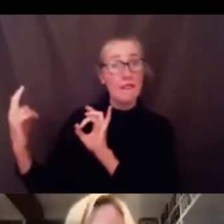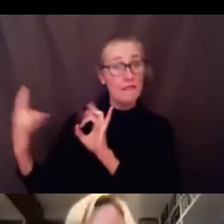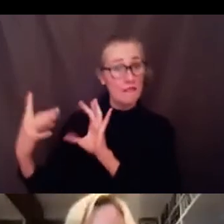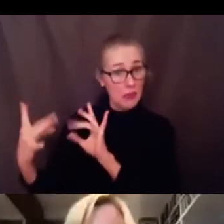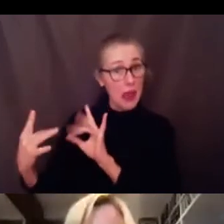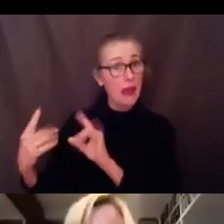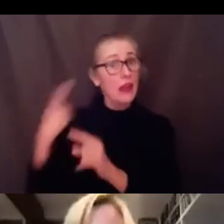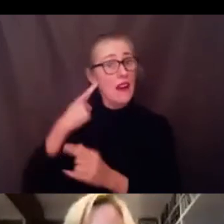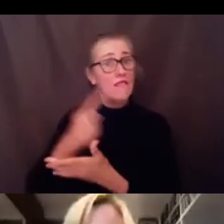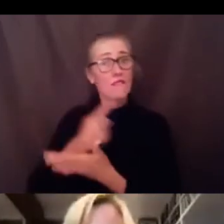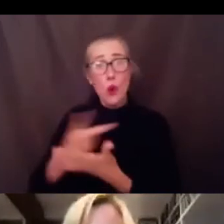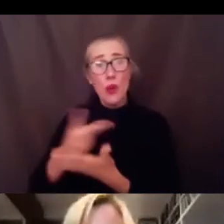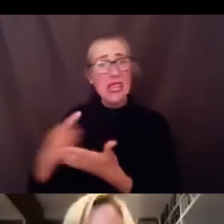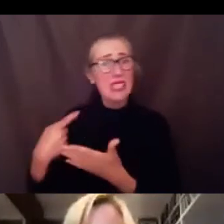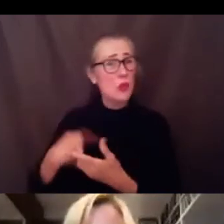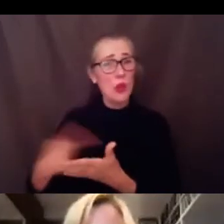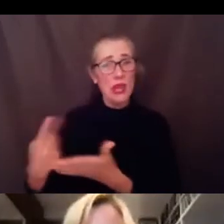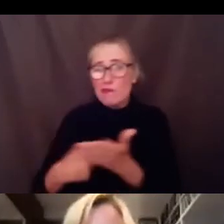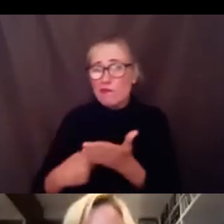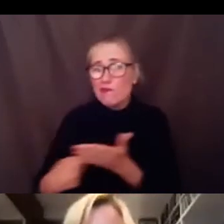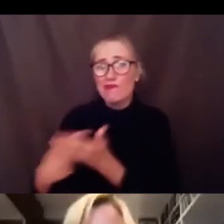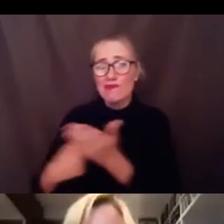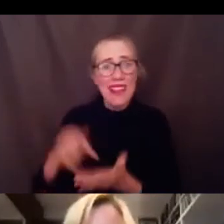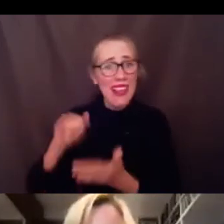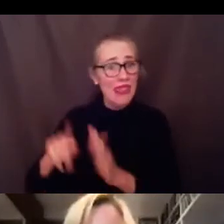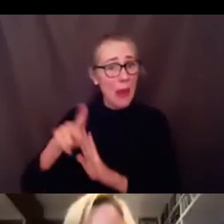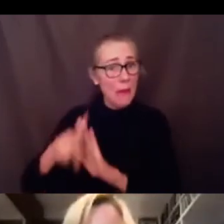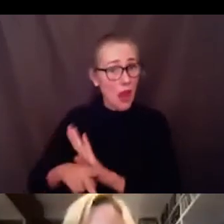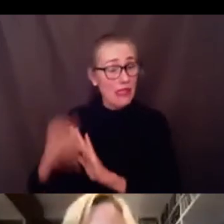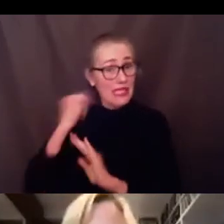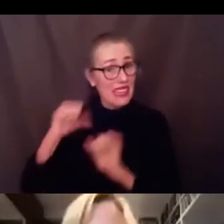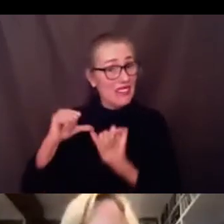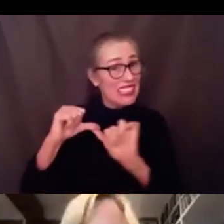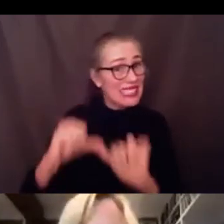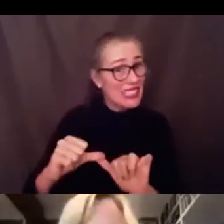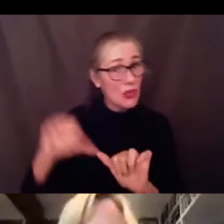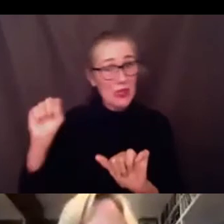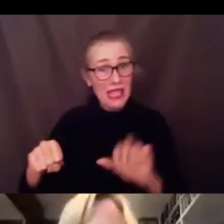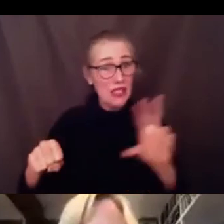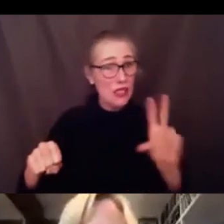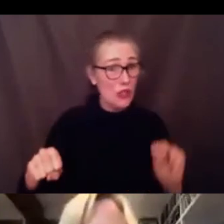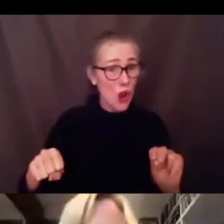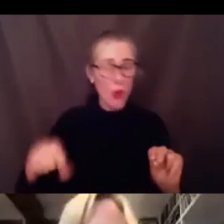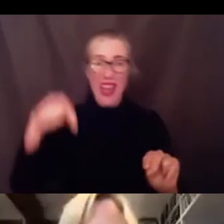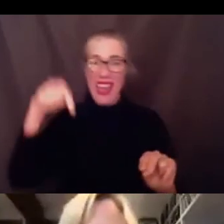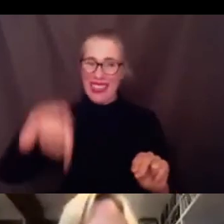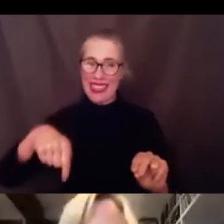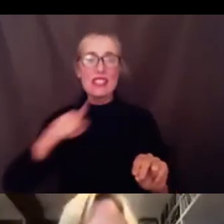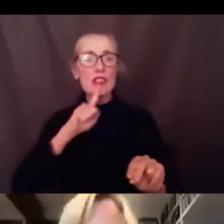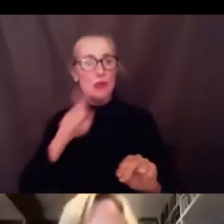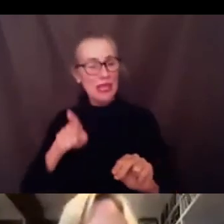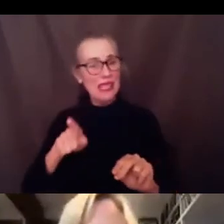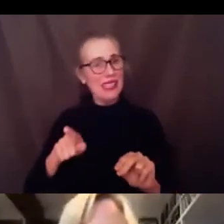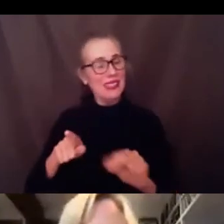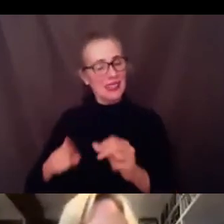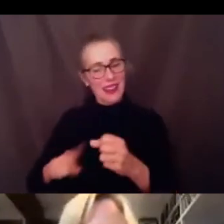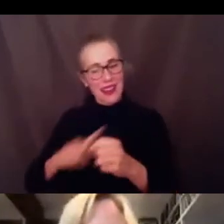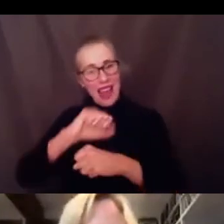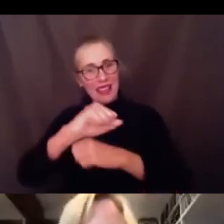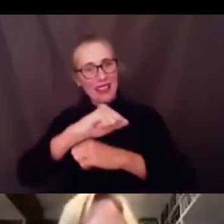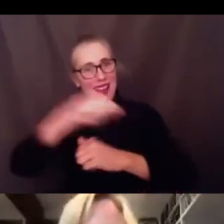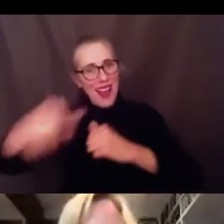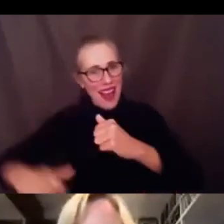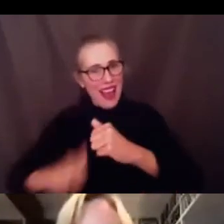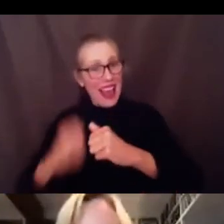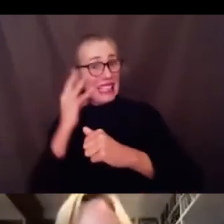debating that proposed policy as well so in a way this proposal stands on the shoulders of the experiences of last